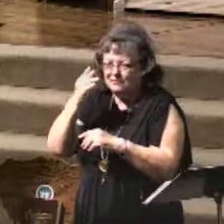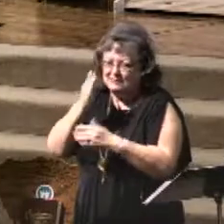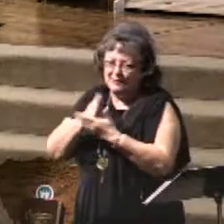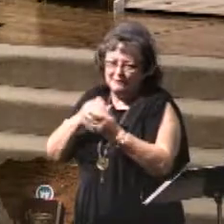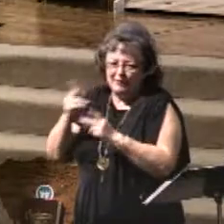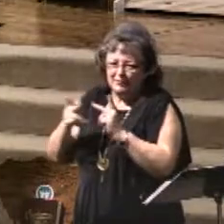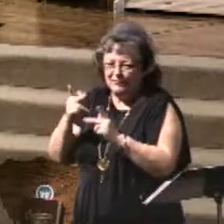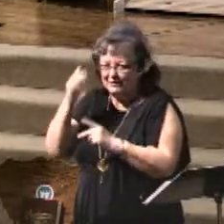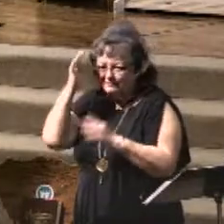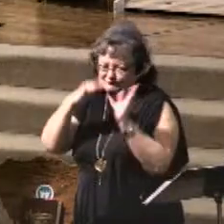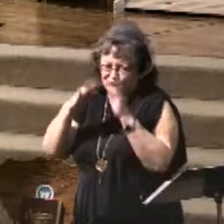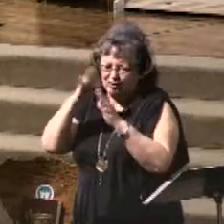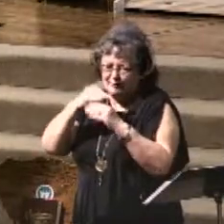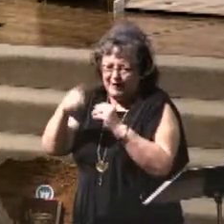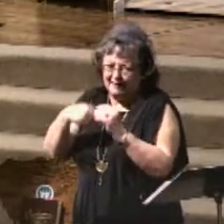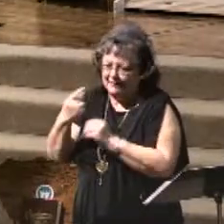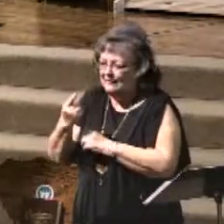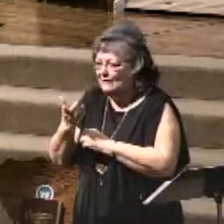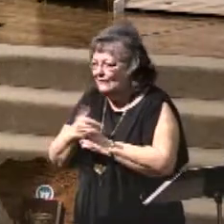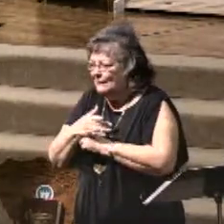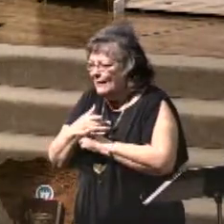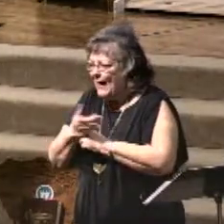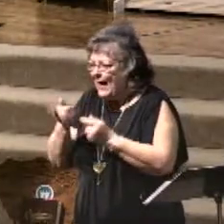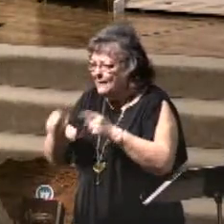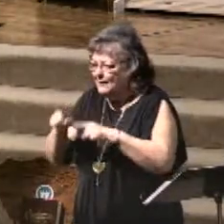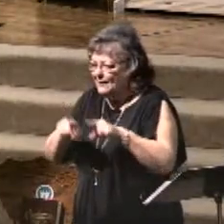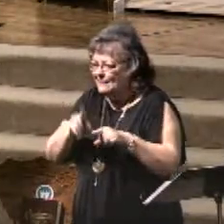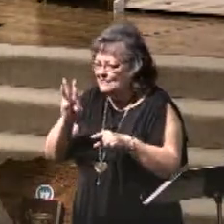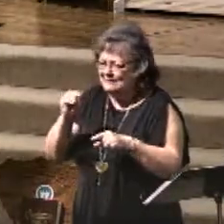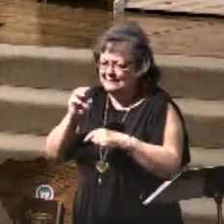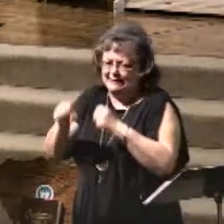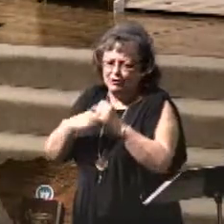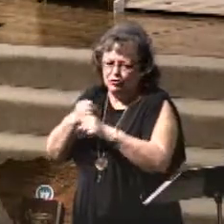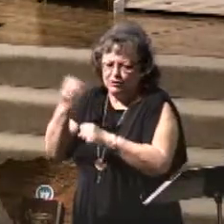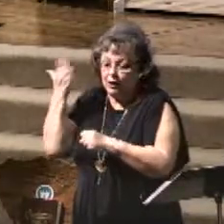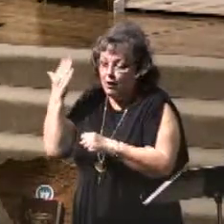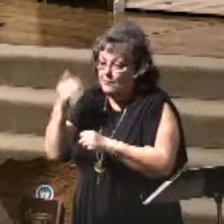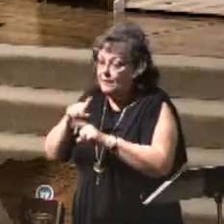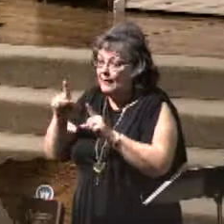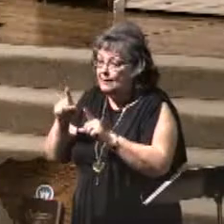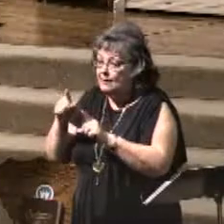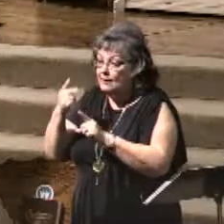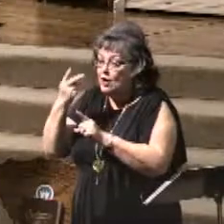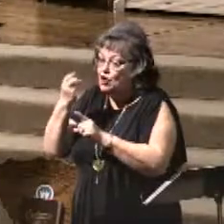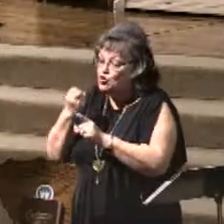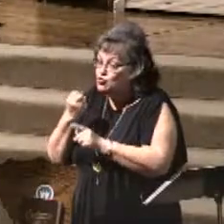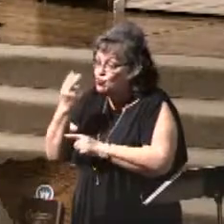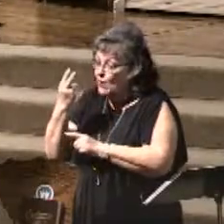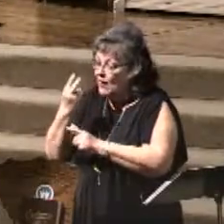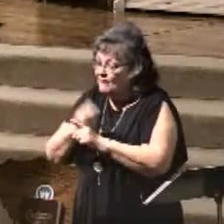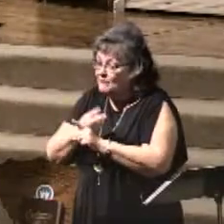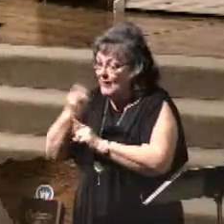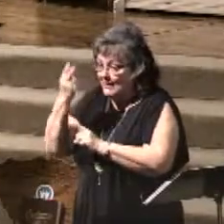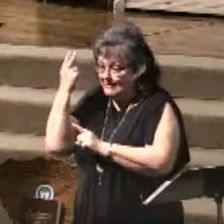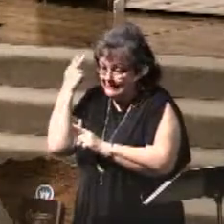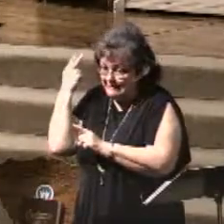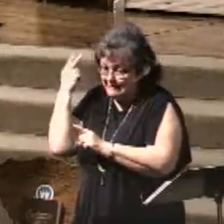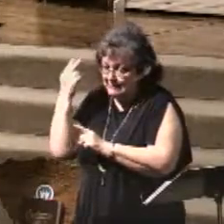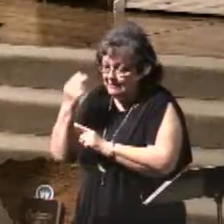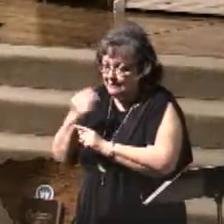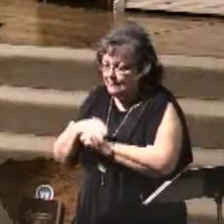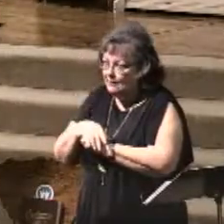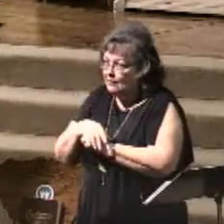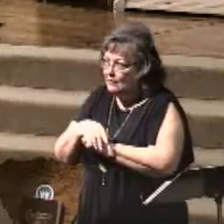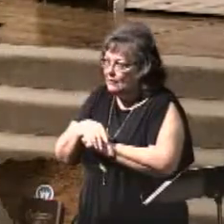years ago, whatever. They want to know what's going on today. So in the last 12 months, things that have taken place, they're setting up, not for the